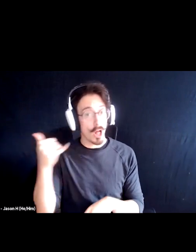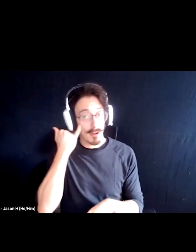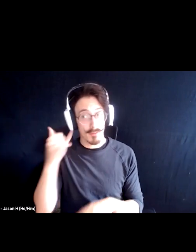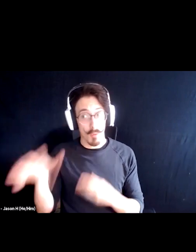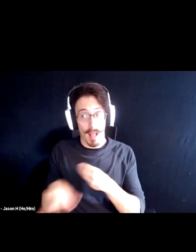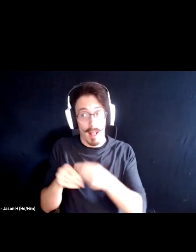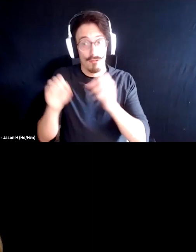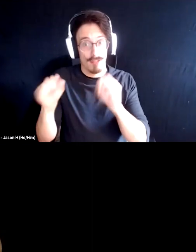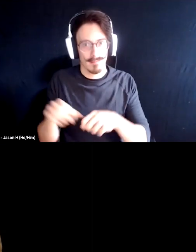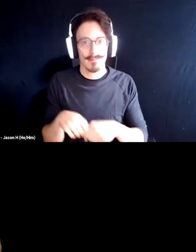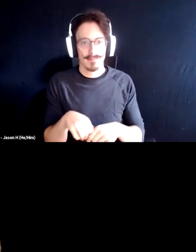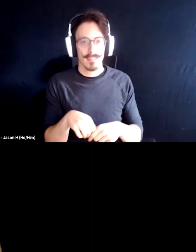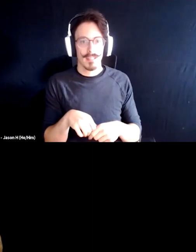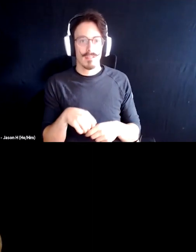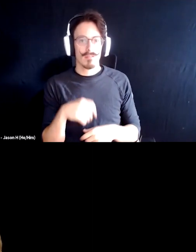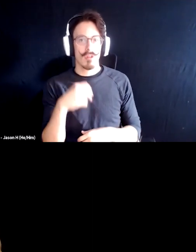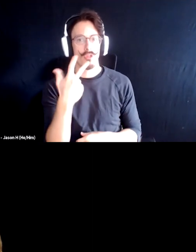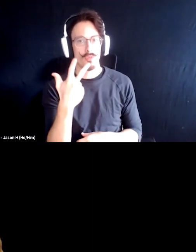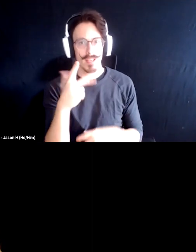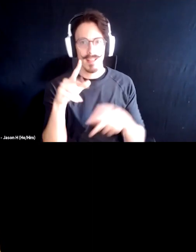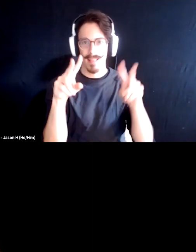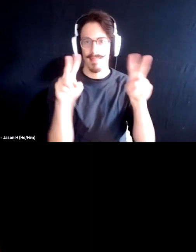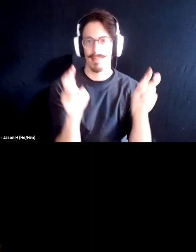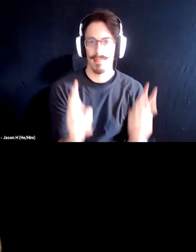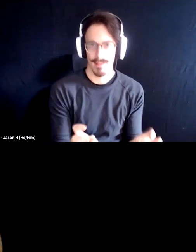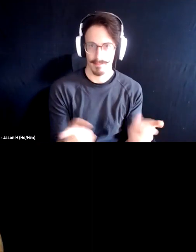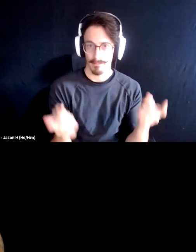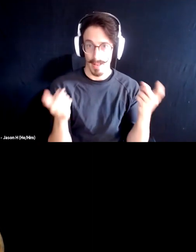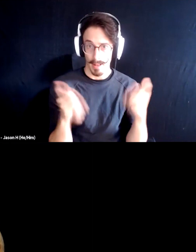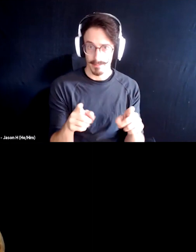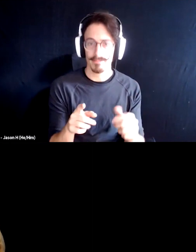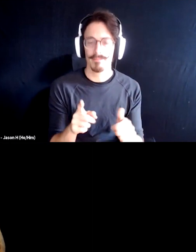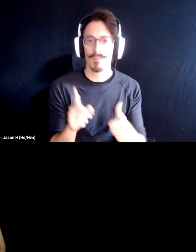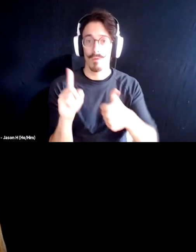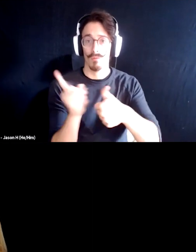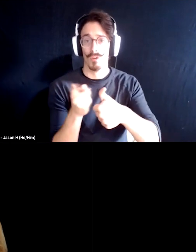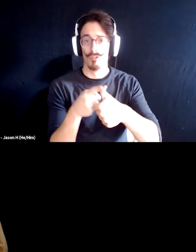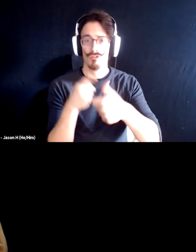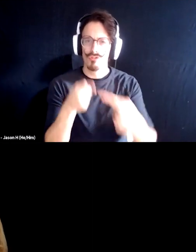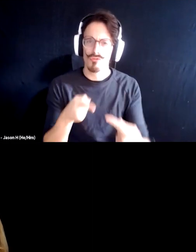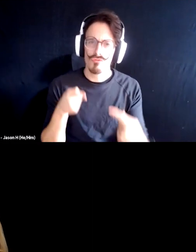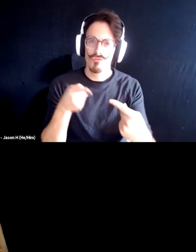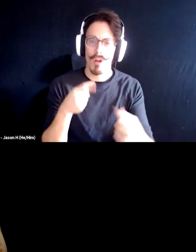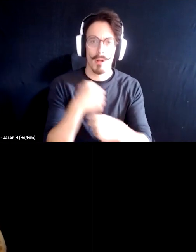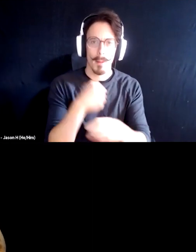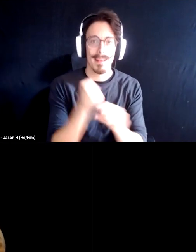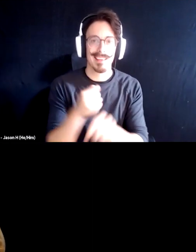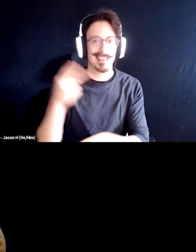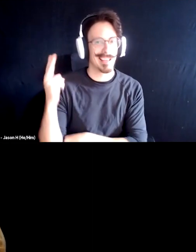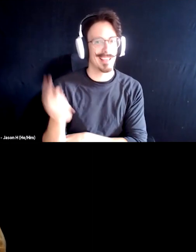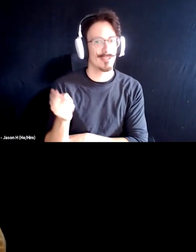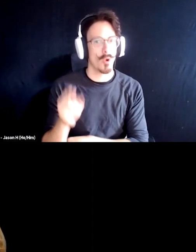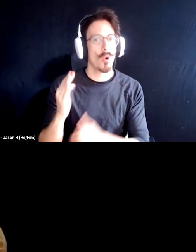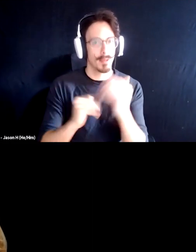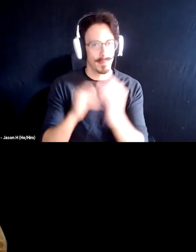in if you want. Three themes kind of emerged. One was the struggle with making historic buildings accessible.